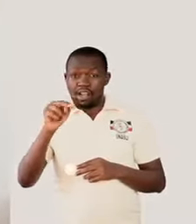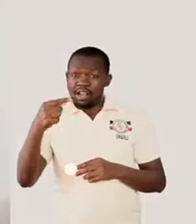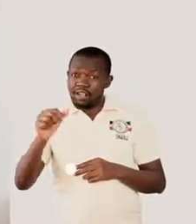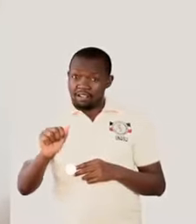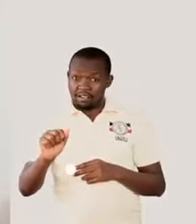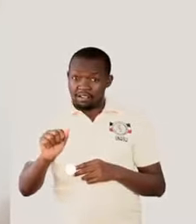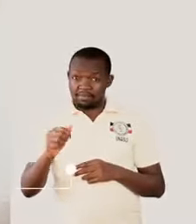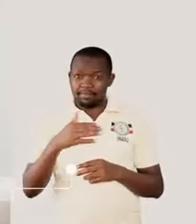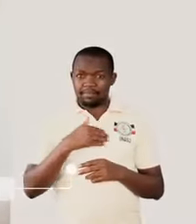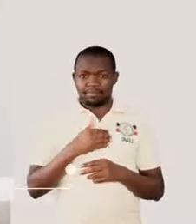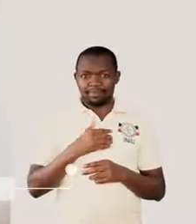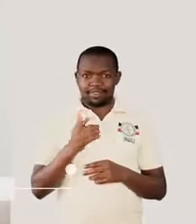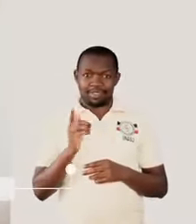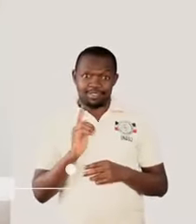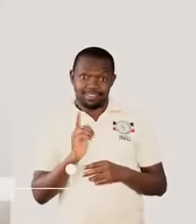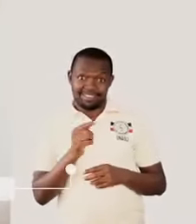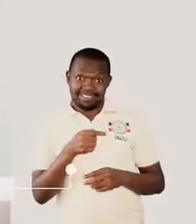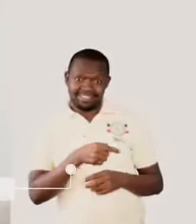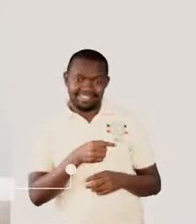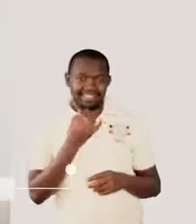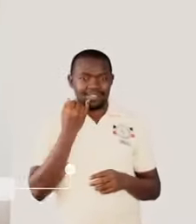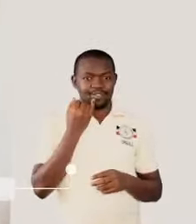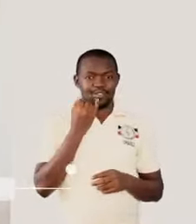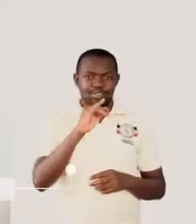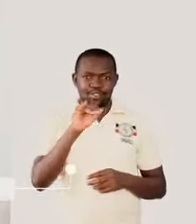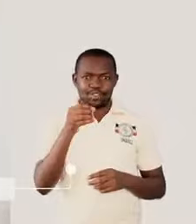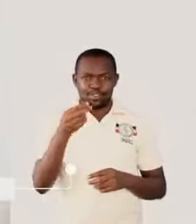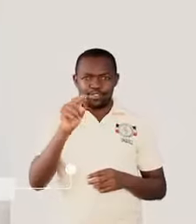John from Ugandan Sign Language.